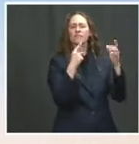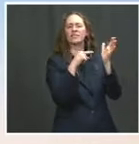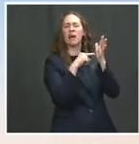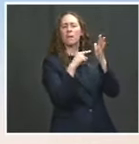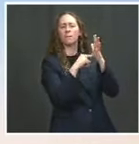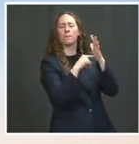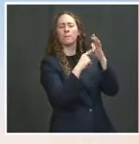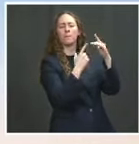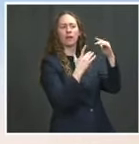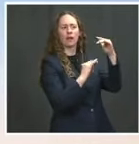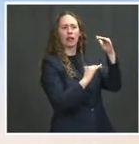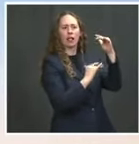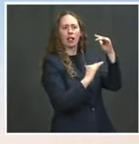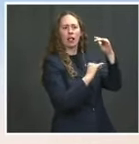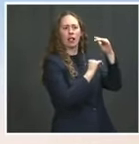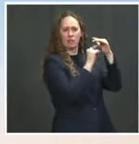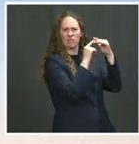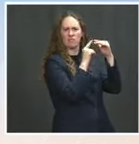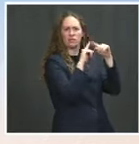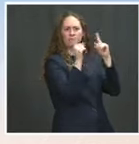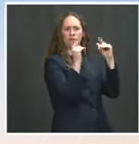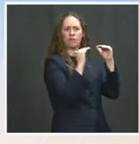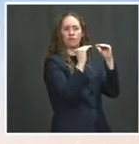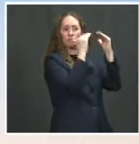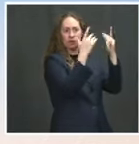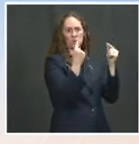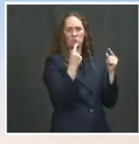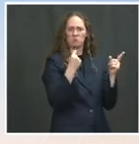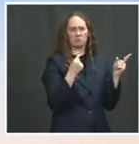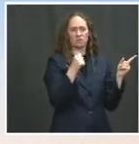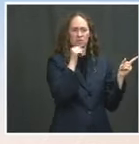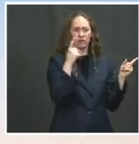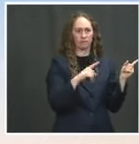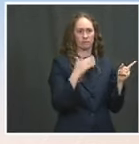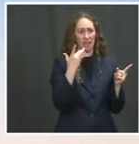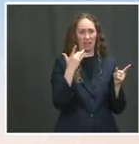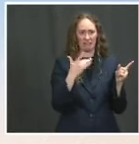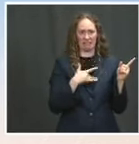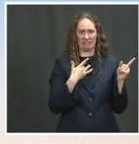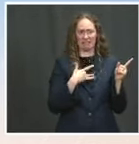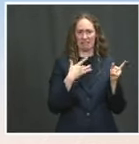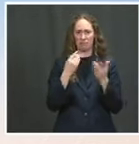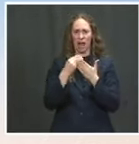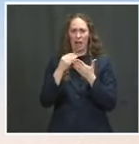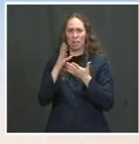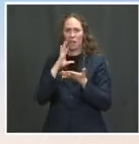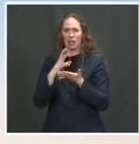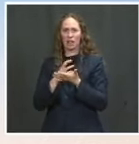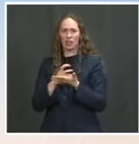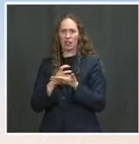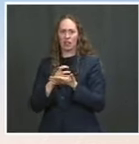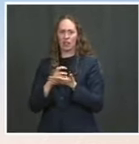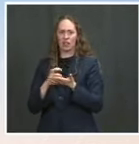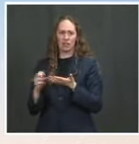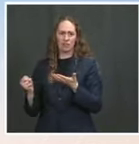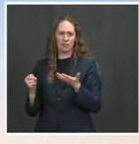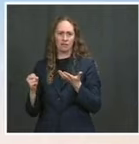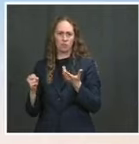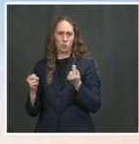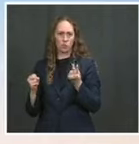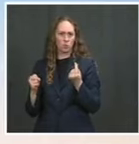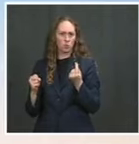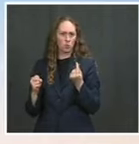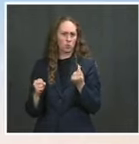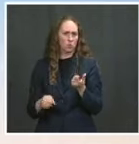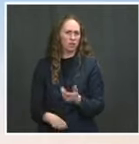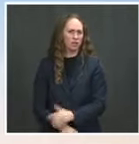that Treasury might exhaust the so-called extraordinary measures sooner than some analysts have estimated. Well let